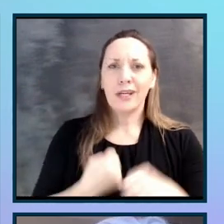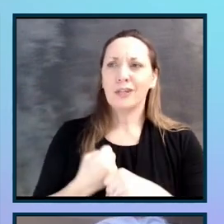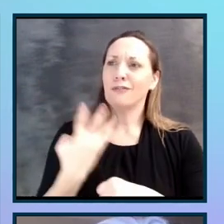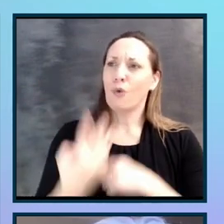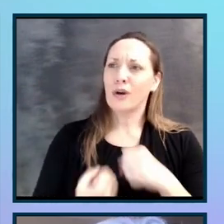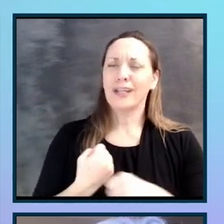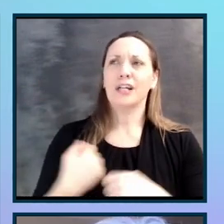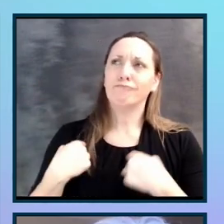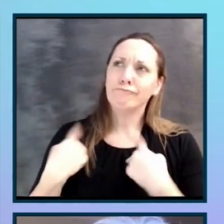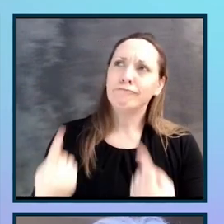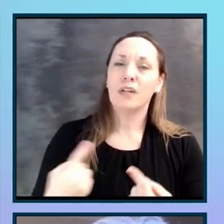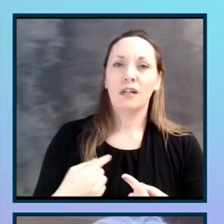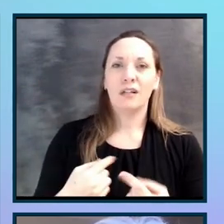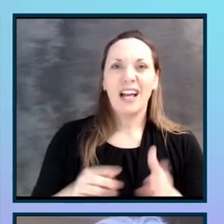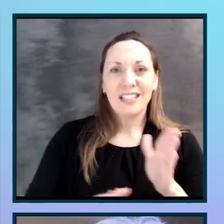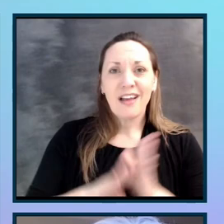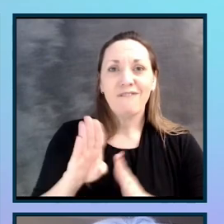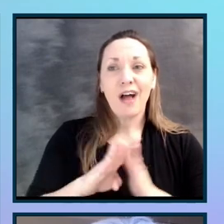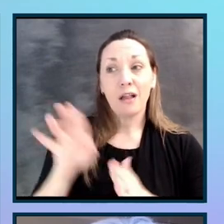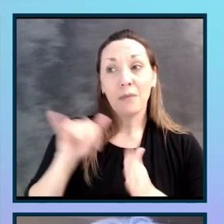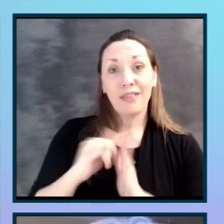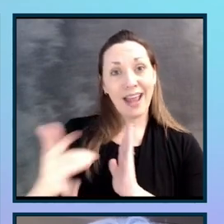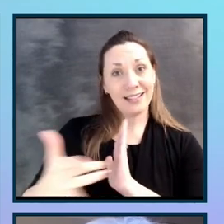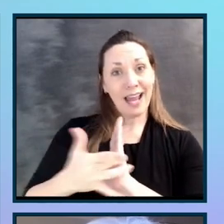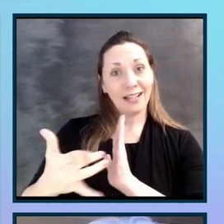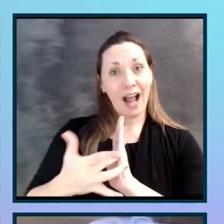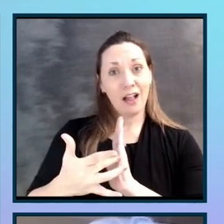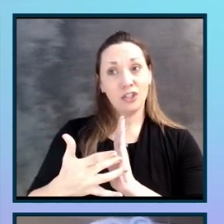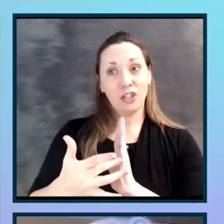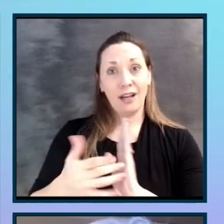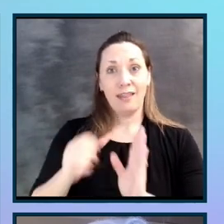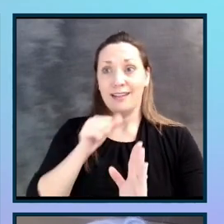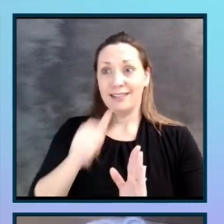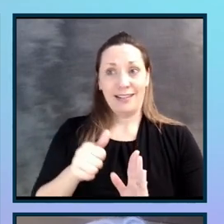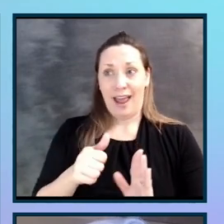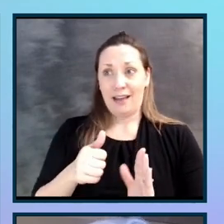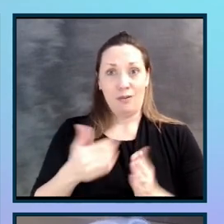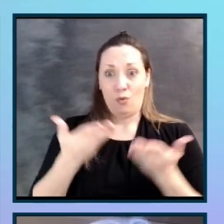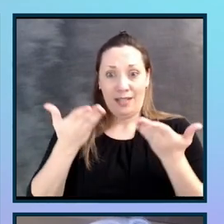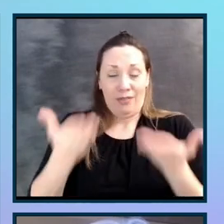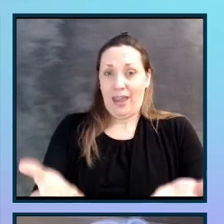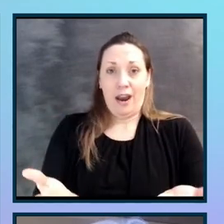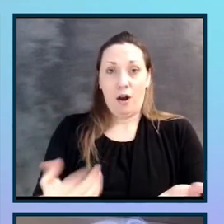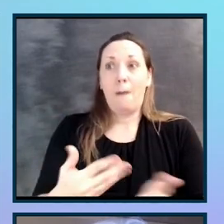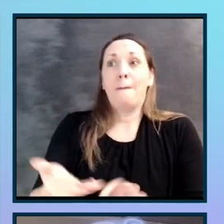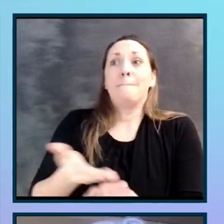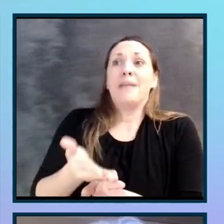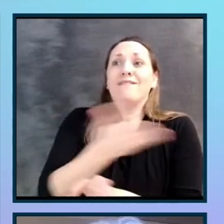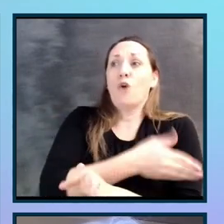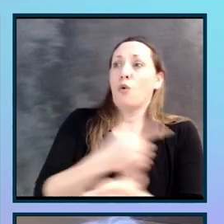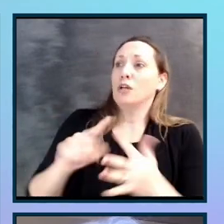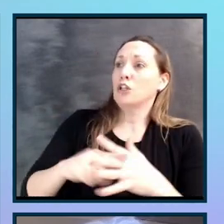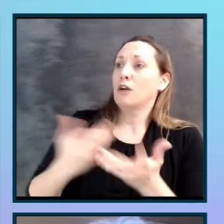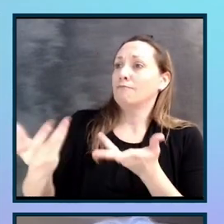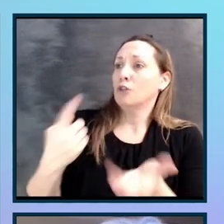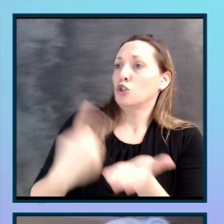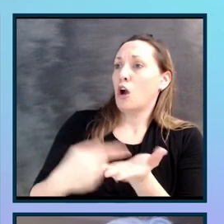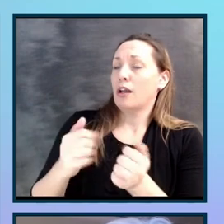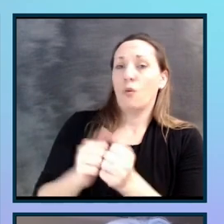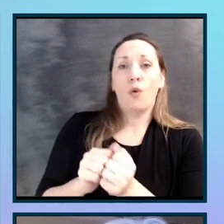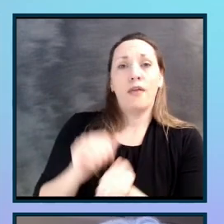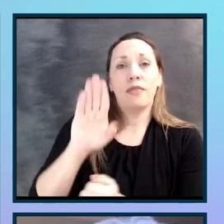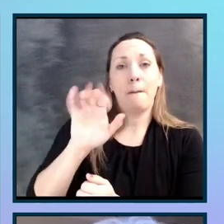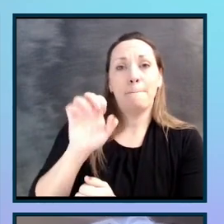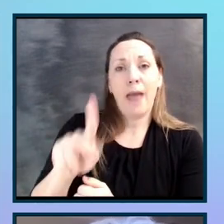that hadn't existed before we started talking to the banks. And we were in ATM labs